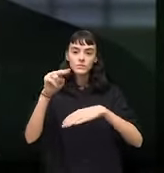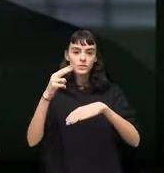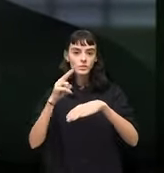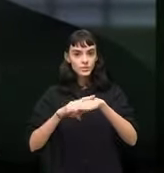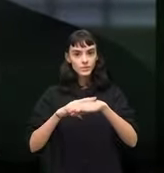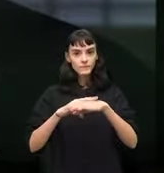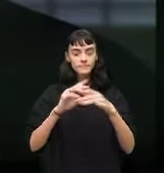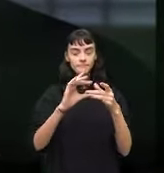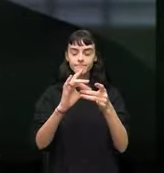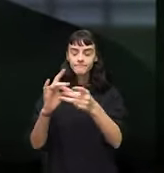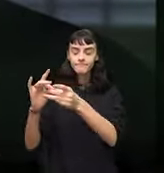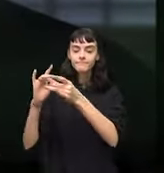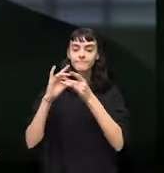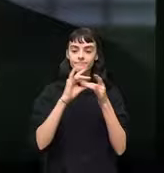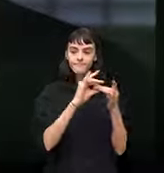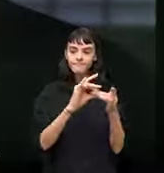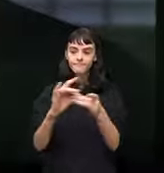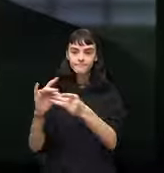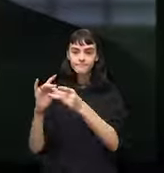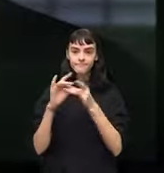We have become a nation. We